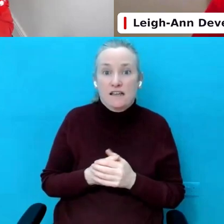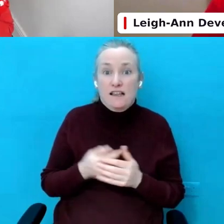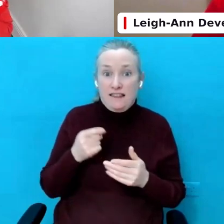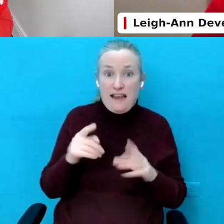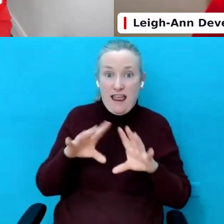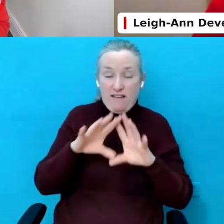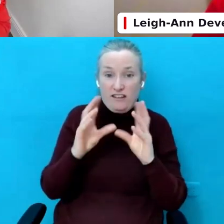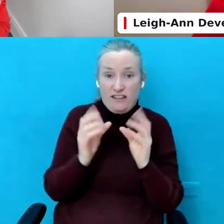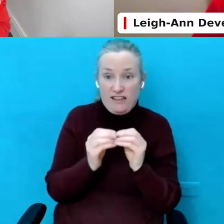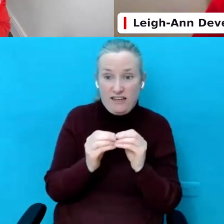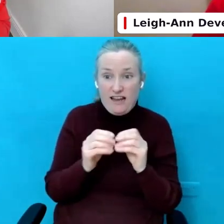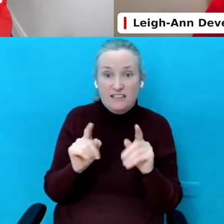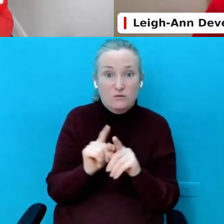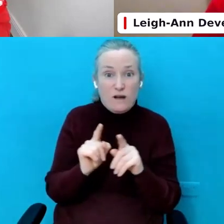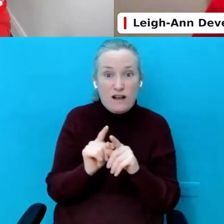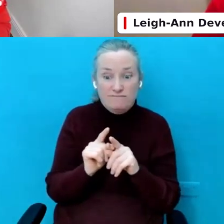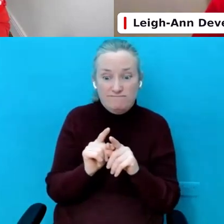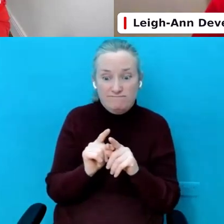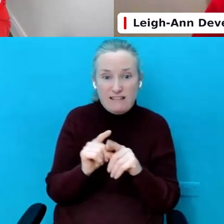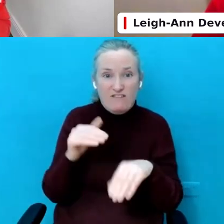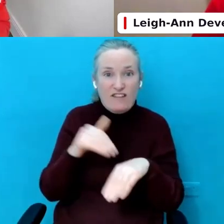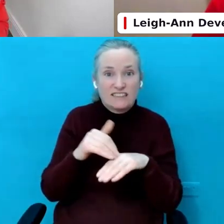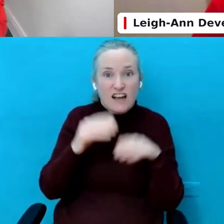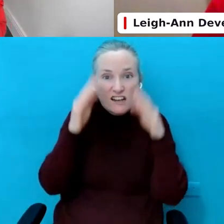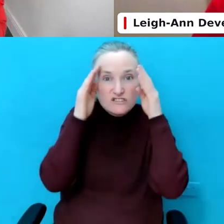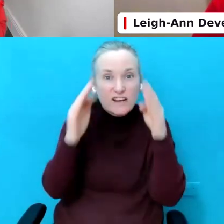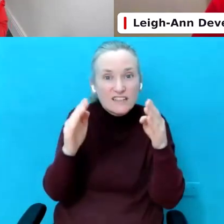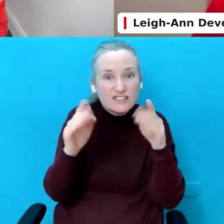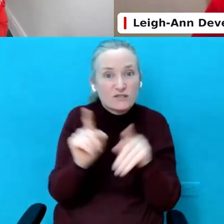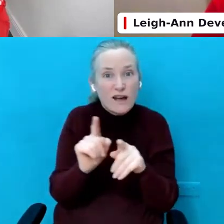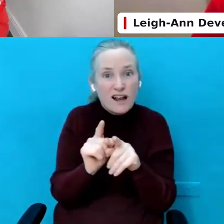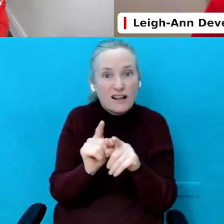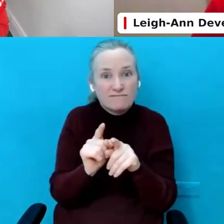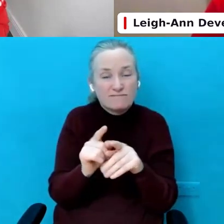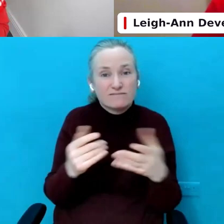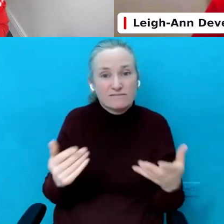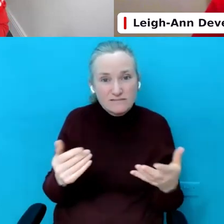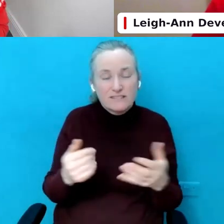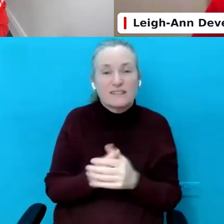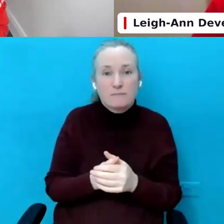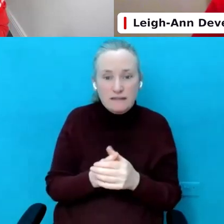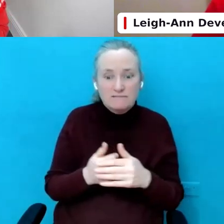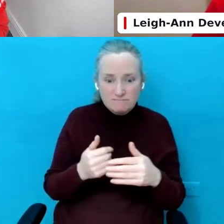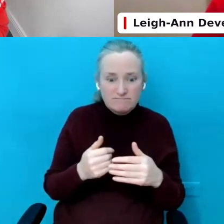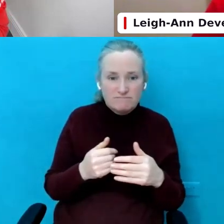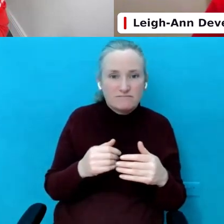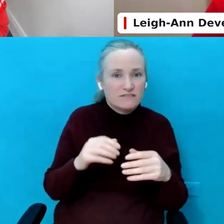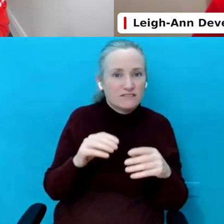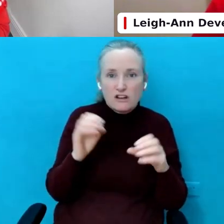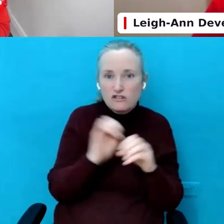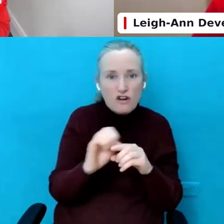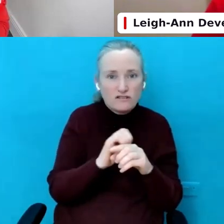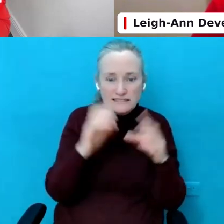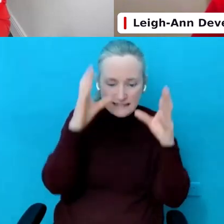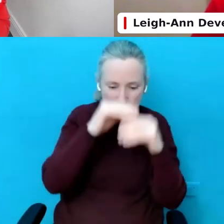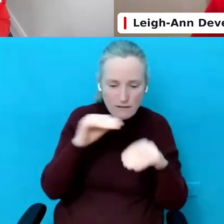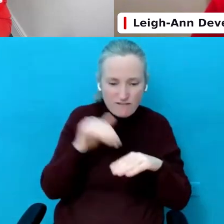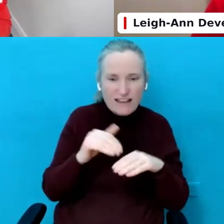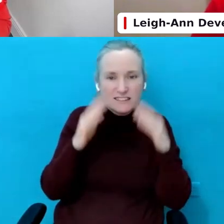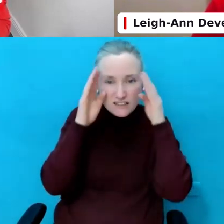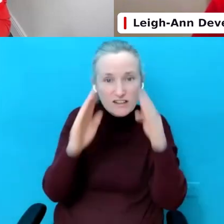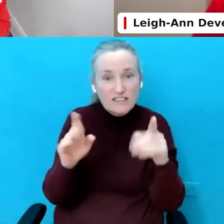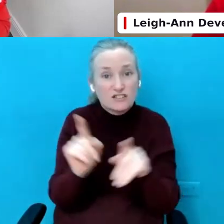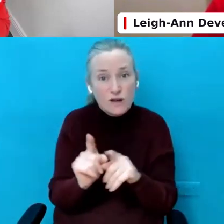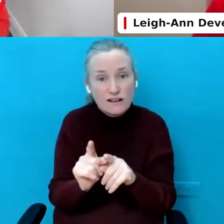combined with concentration won't be better. Won't be OK because that will be impacted as well by lack of sleep. So